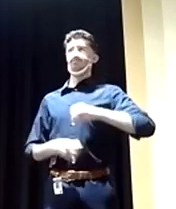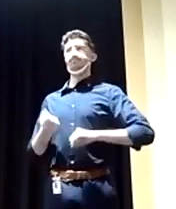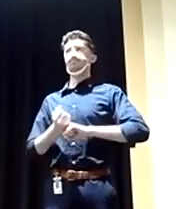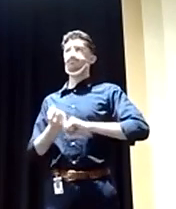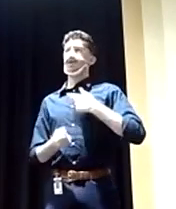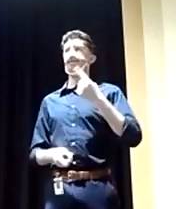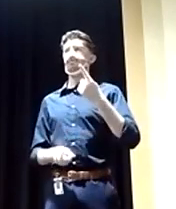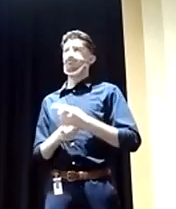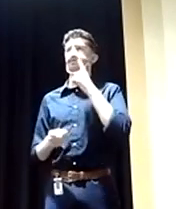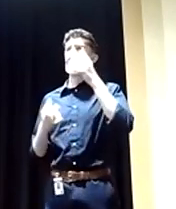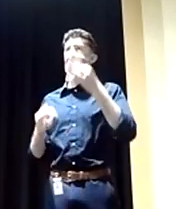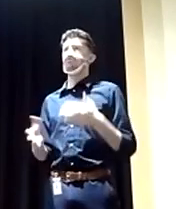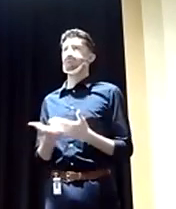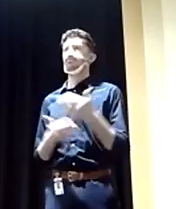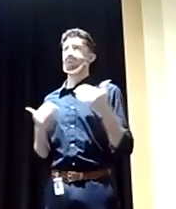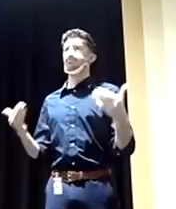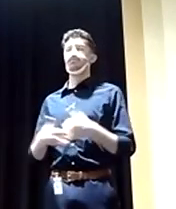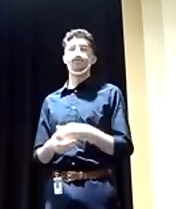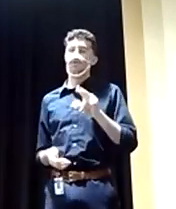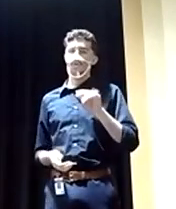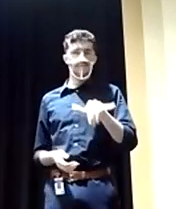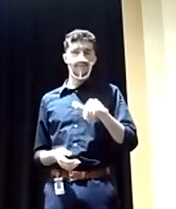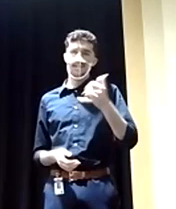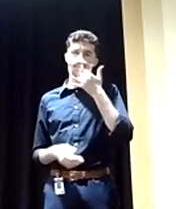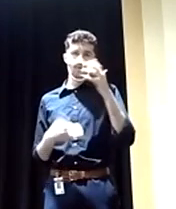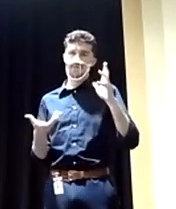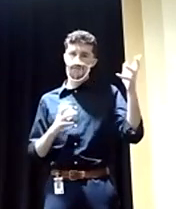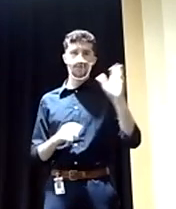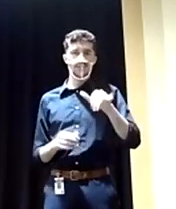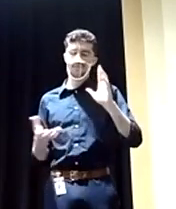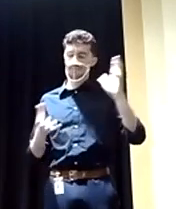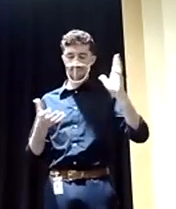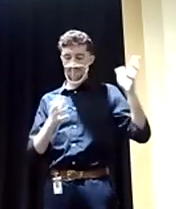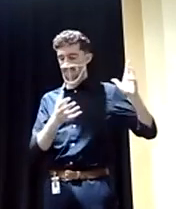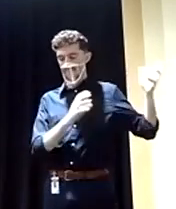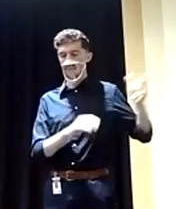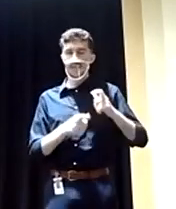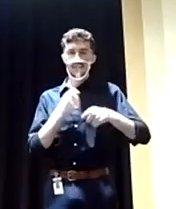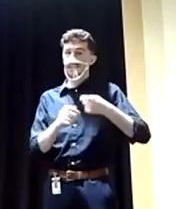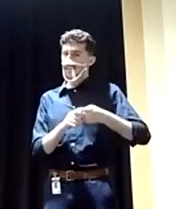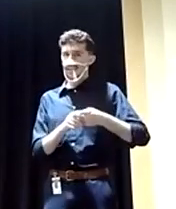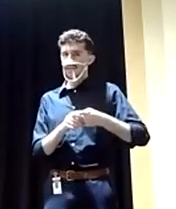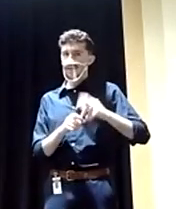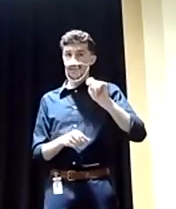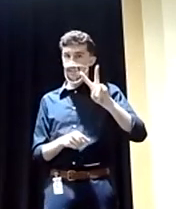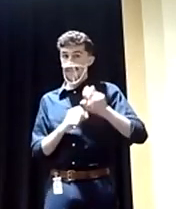expansion of NATO, is misinformation and disinformation that's pushed out on certain networks. And I think we should stop saying that